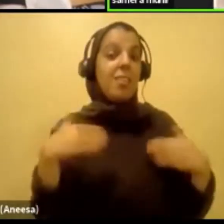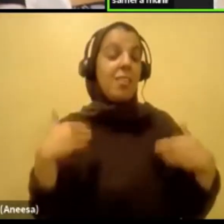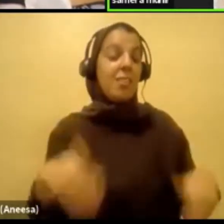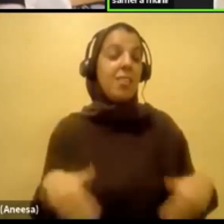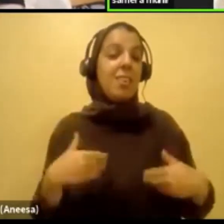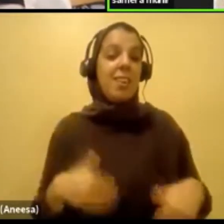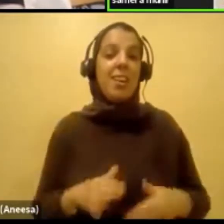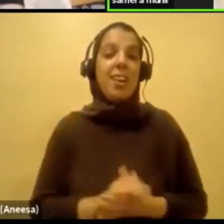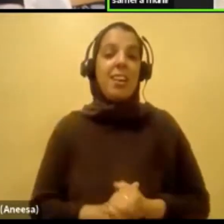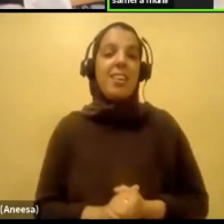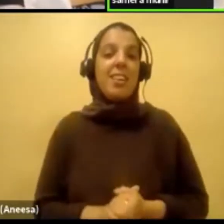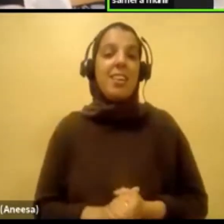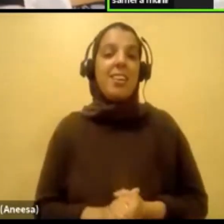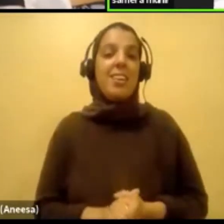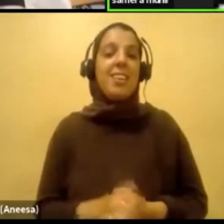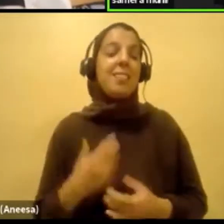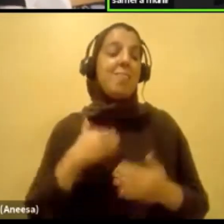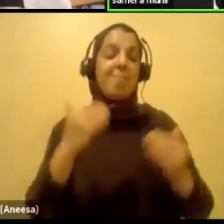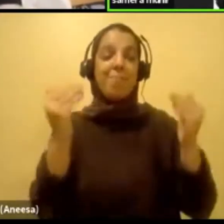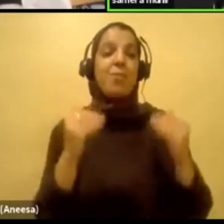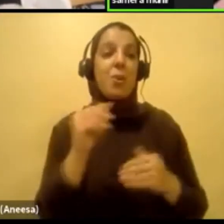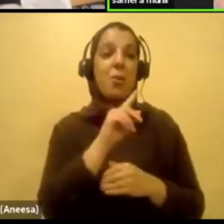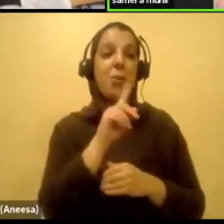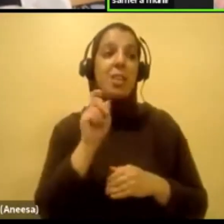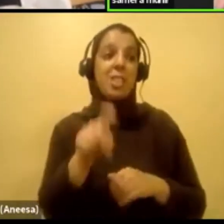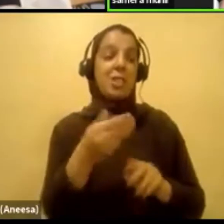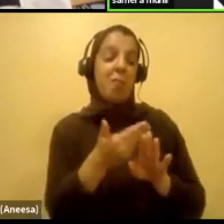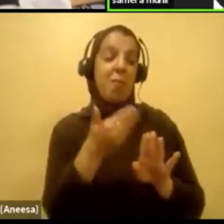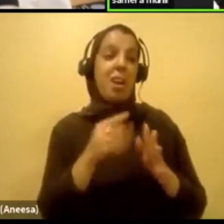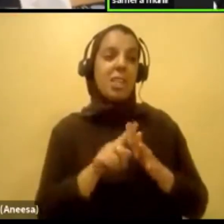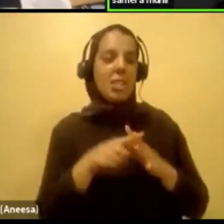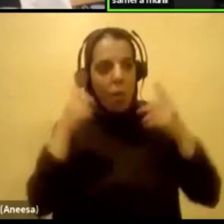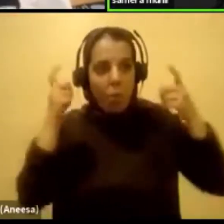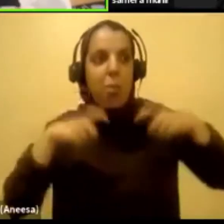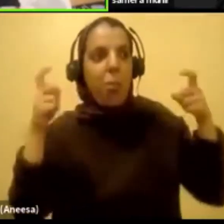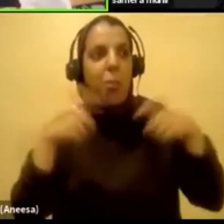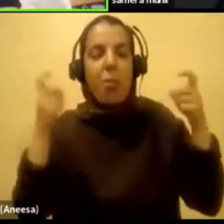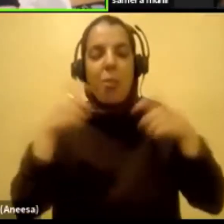Okay, I'm just gonna move on to the next question before I start following on Facebook live.